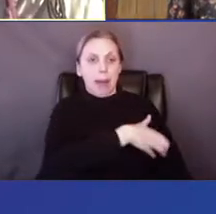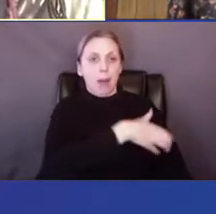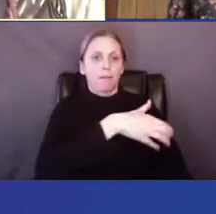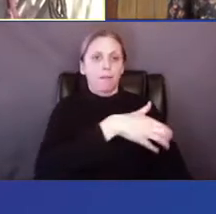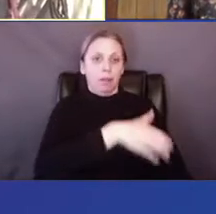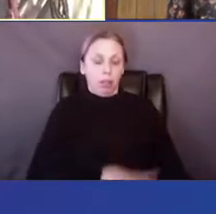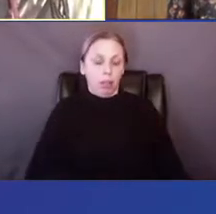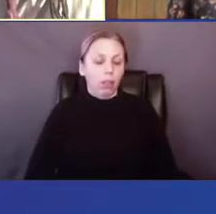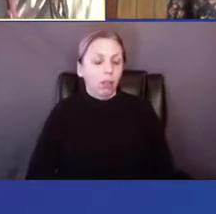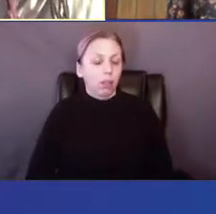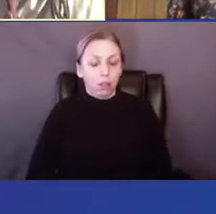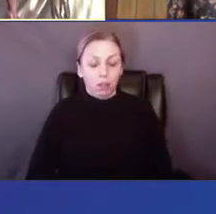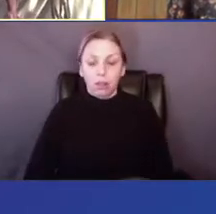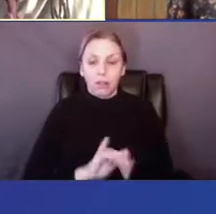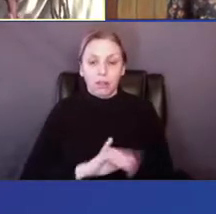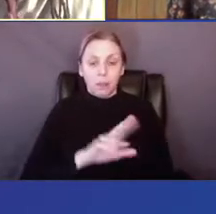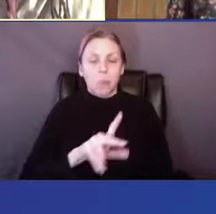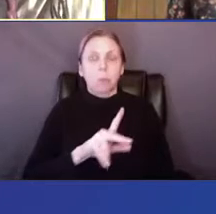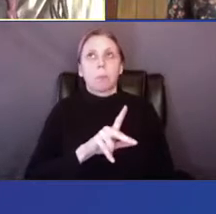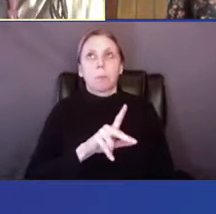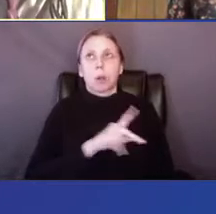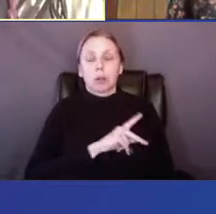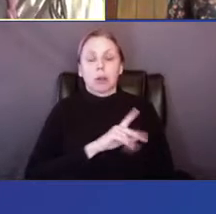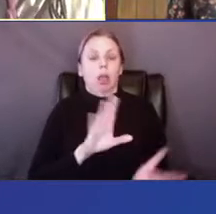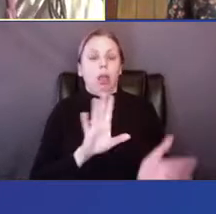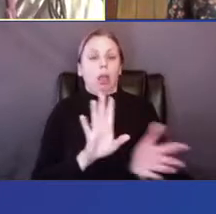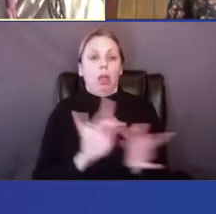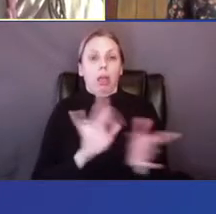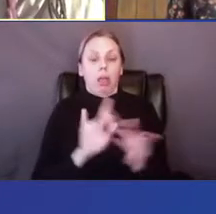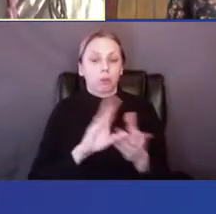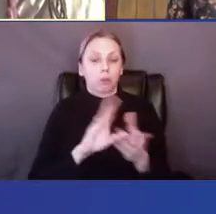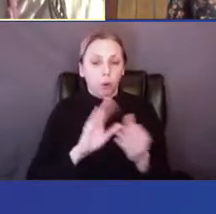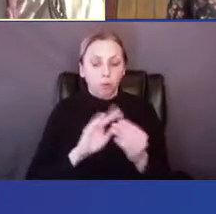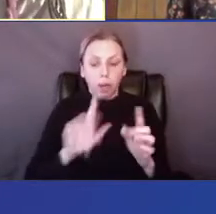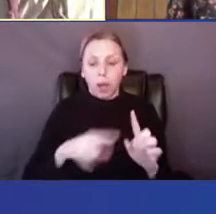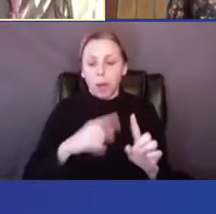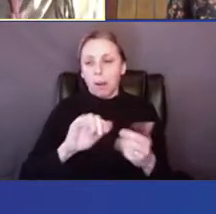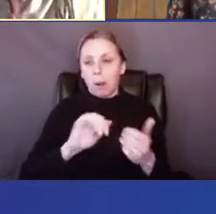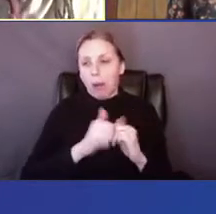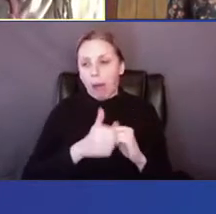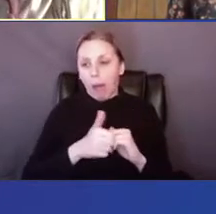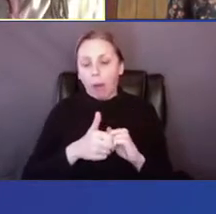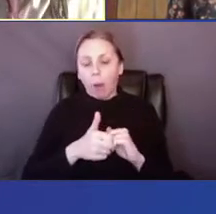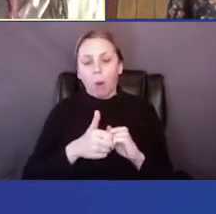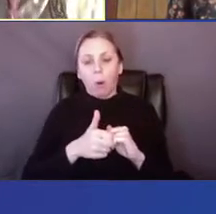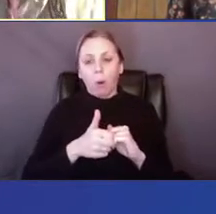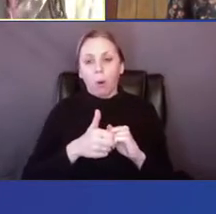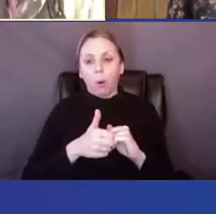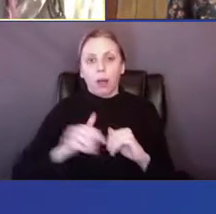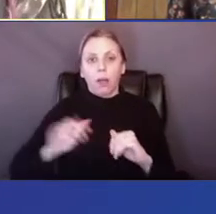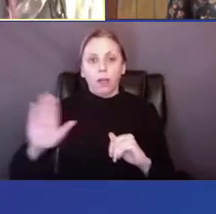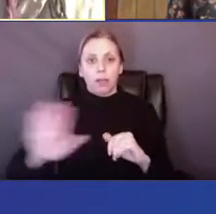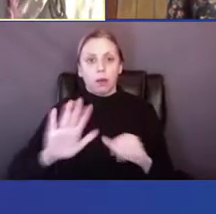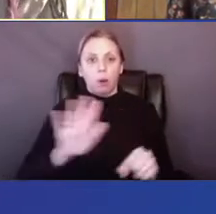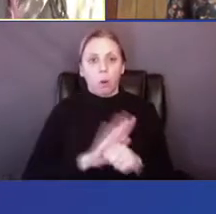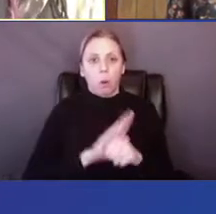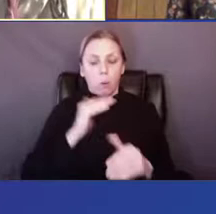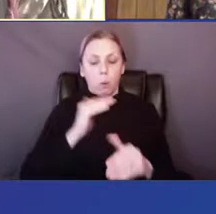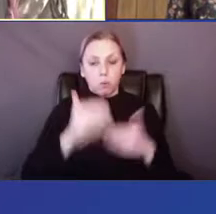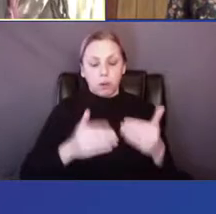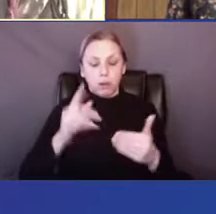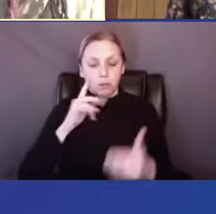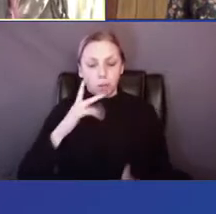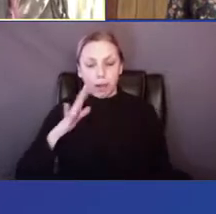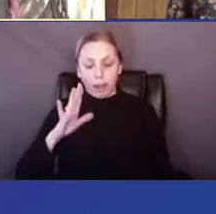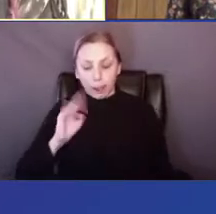as a personal testimony, on how he, the whole process of him having